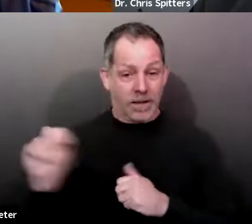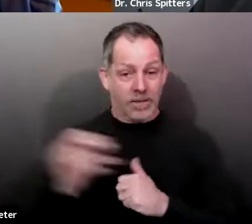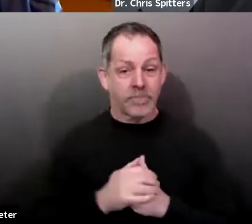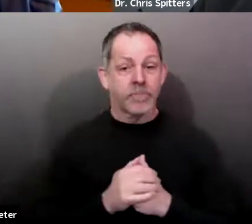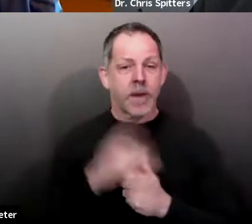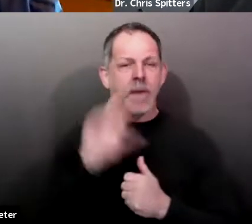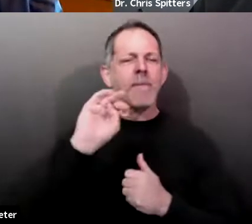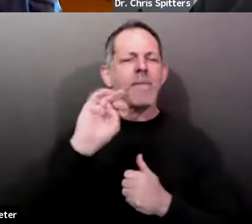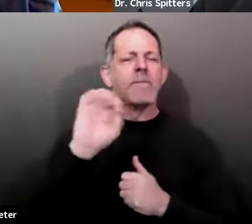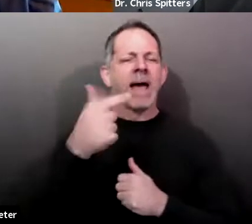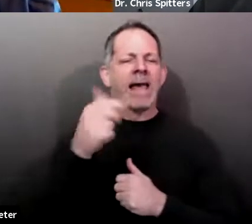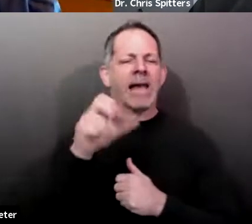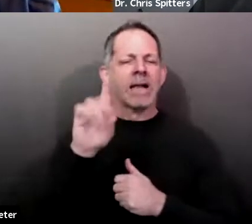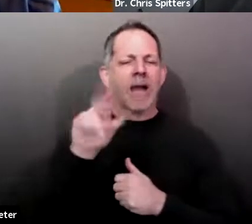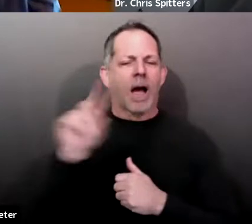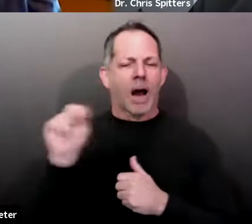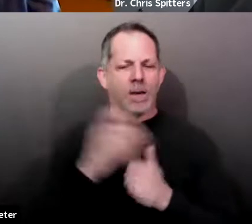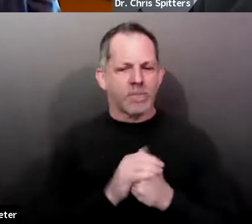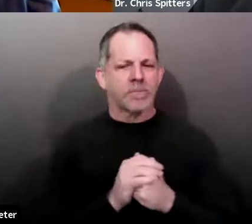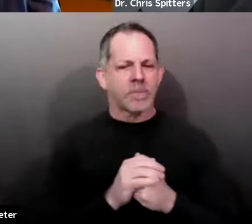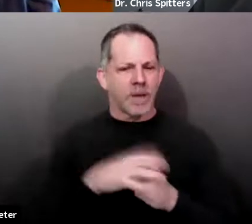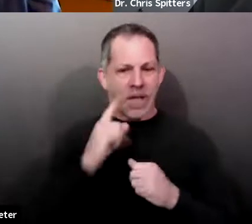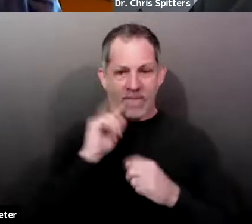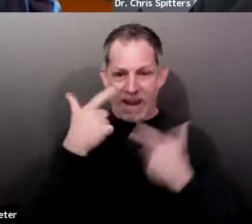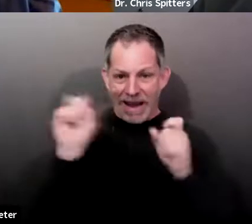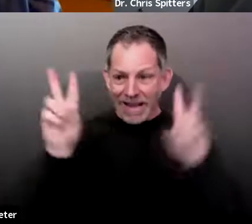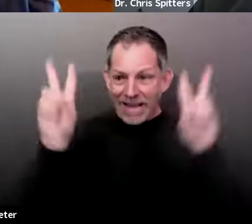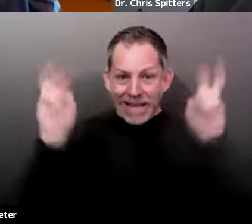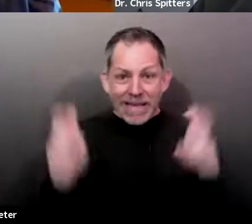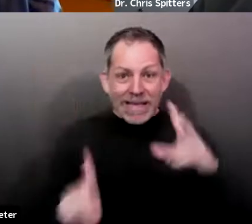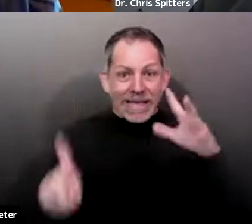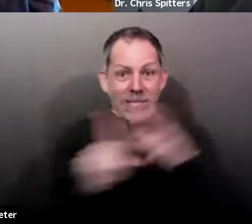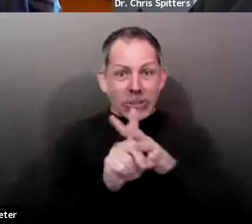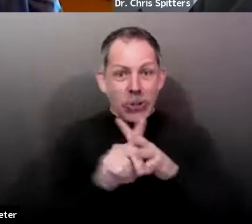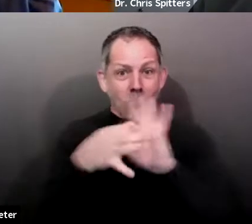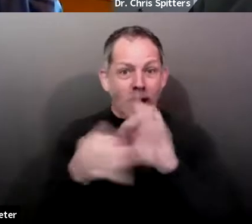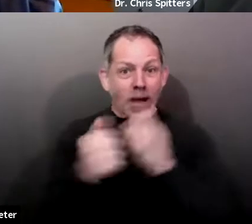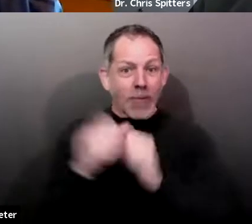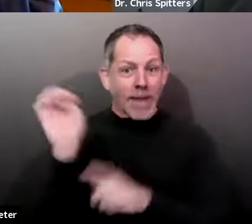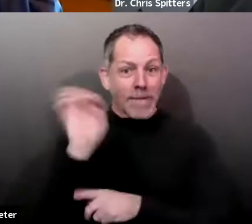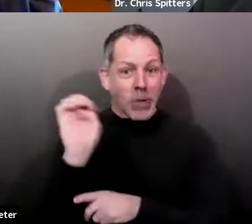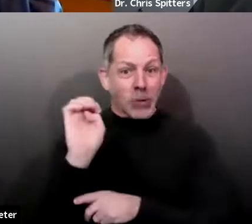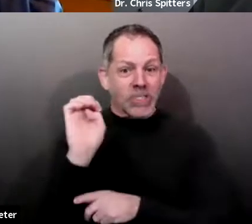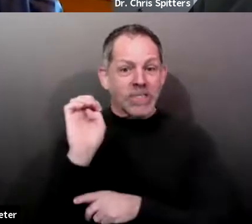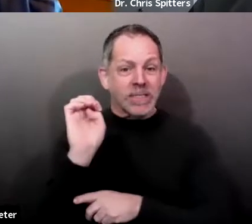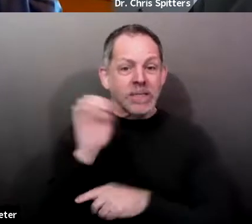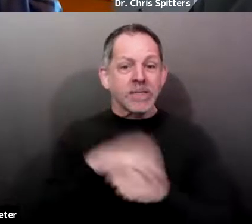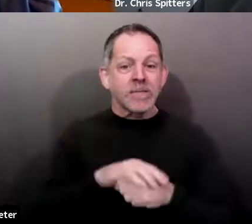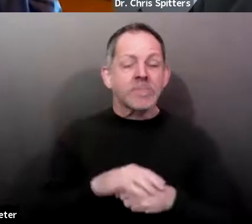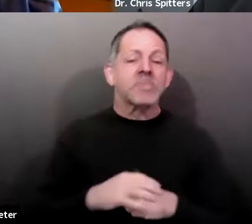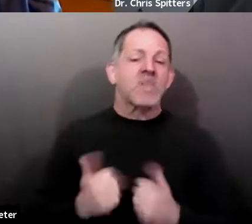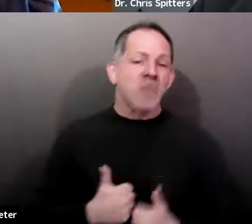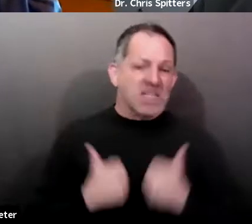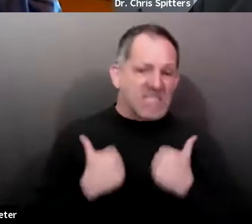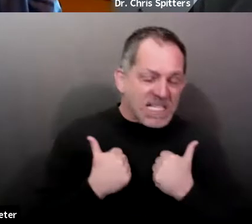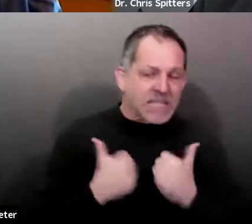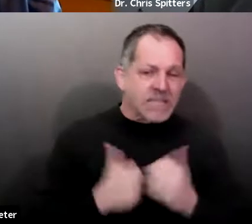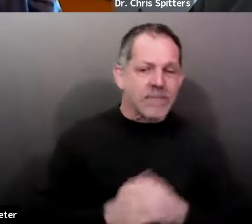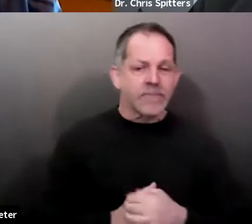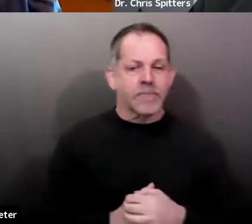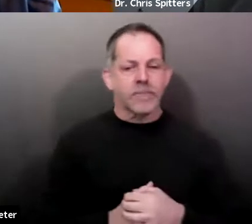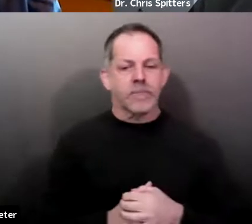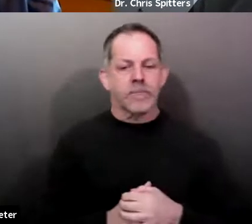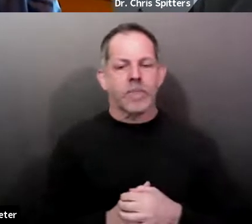residents are facing, and our Council members hear from residents often, as do I. So, yesterday, the County Council